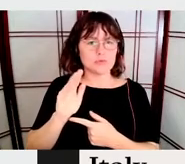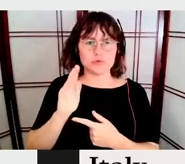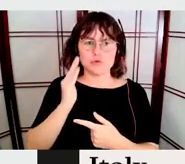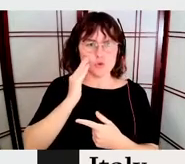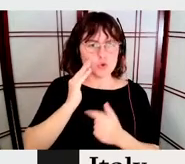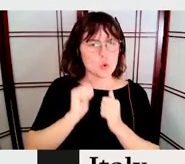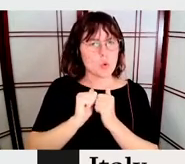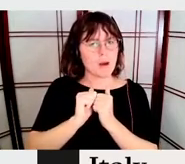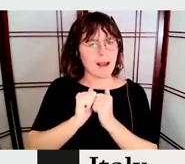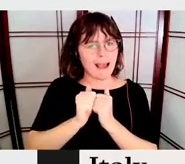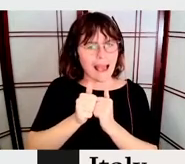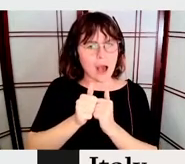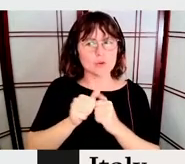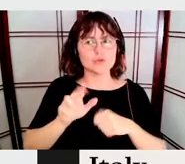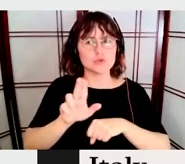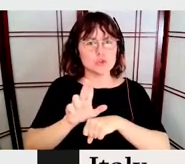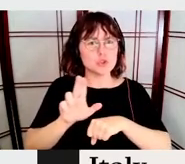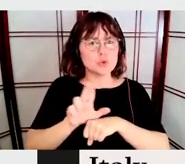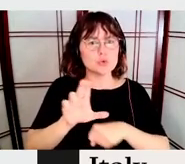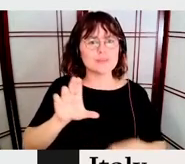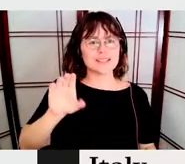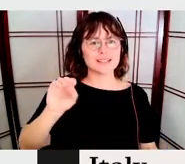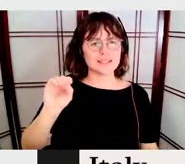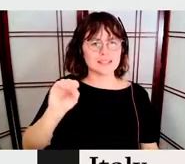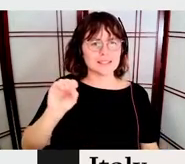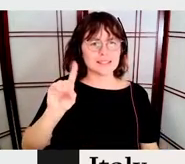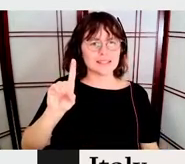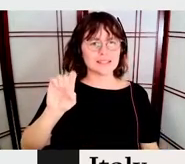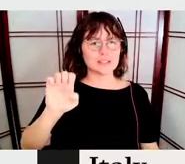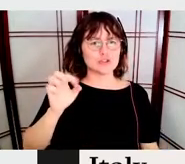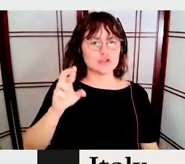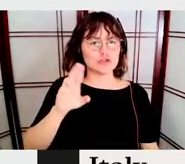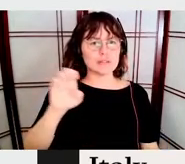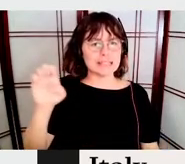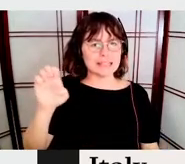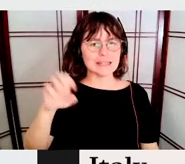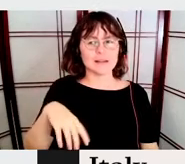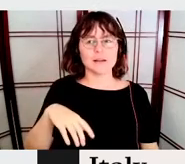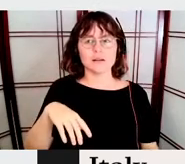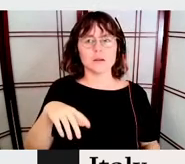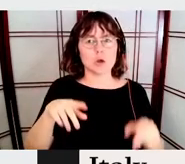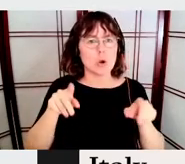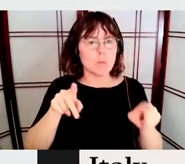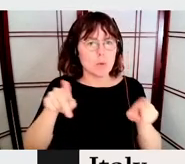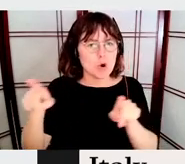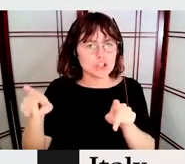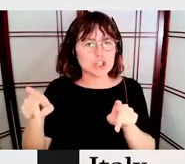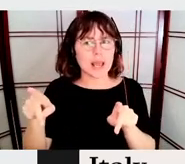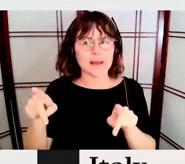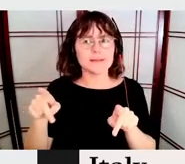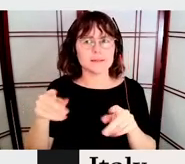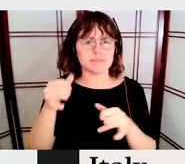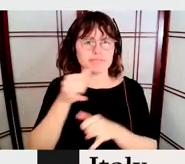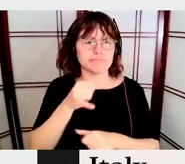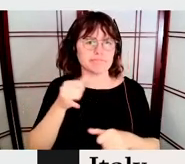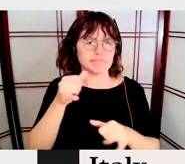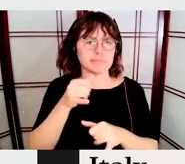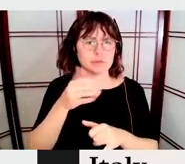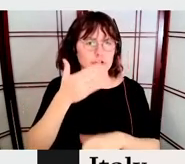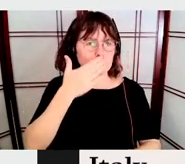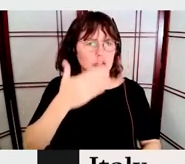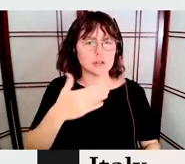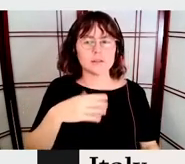the grid. And how this Andrea from Italy play with the